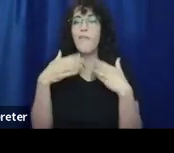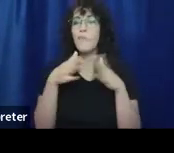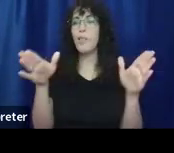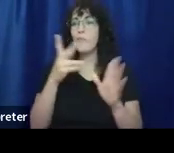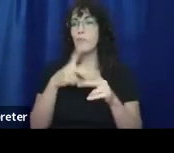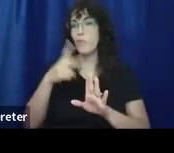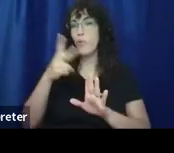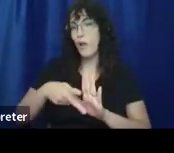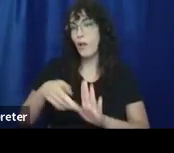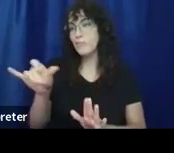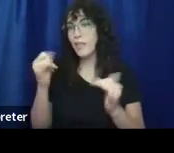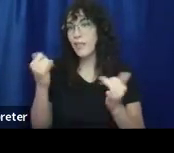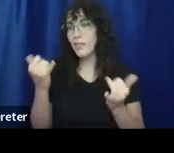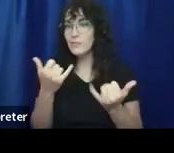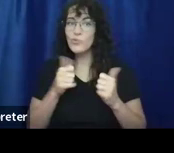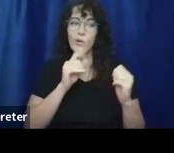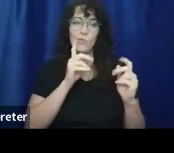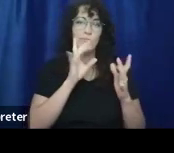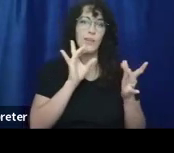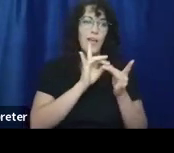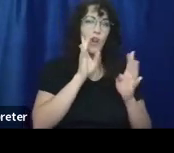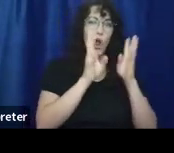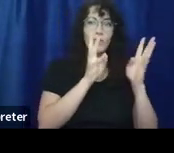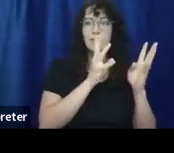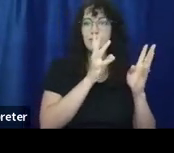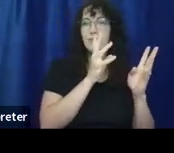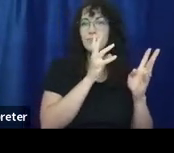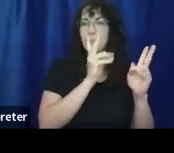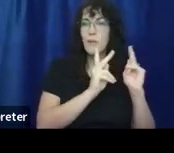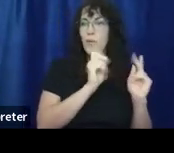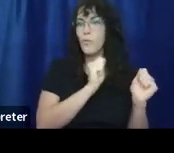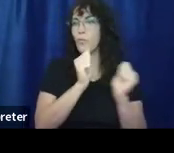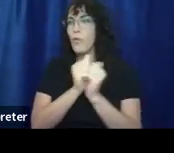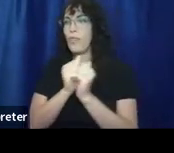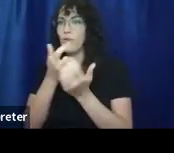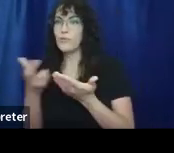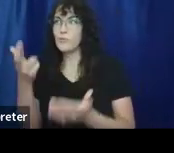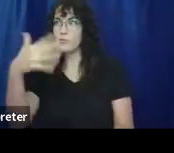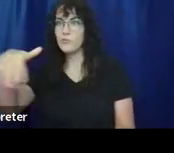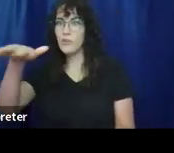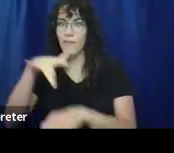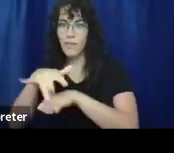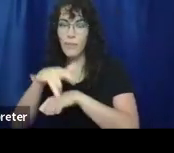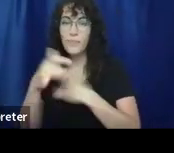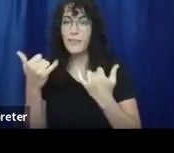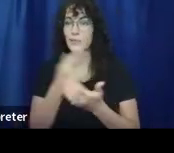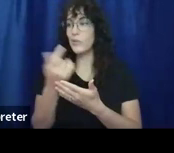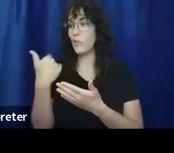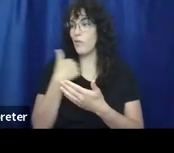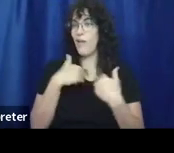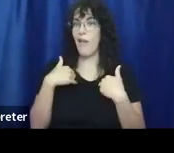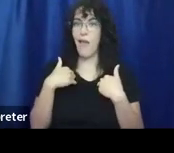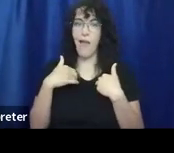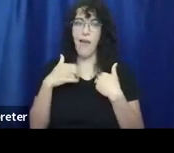to try to connect artists and creatives with resources out there. We did a program this week that's all about taxes and